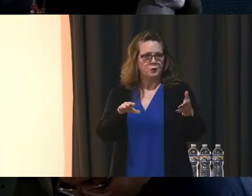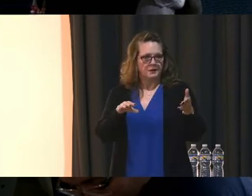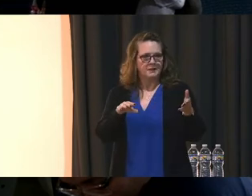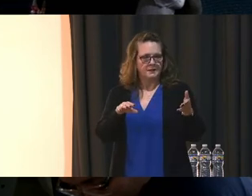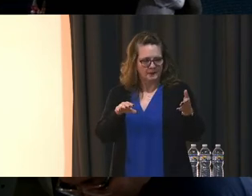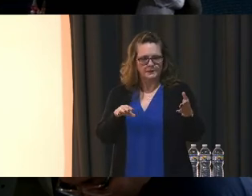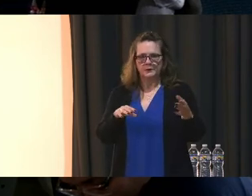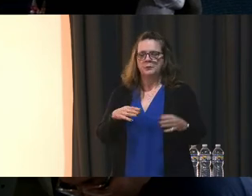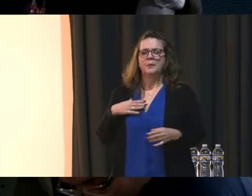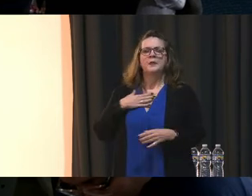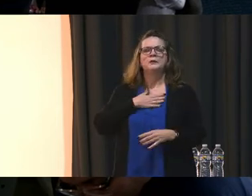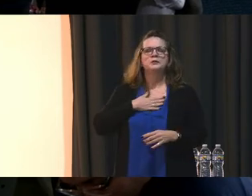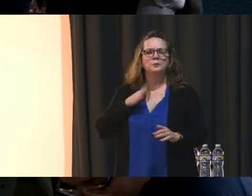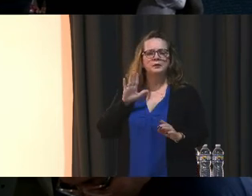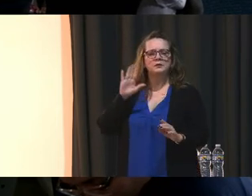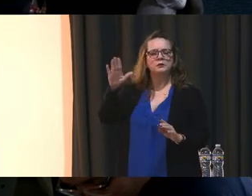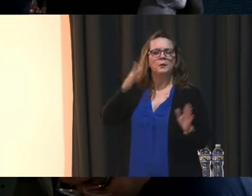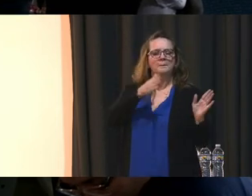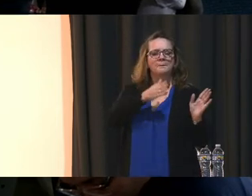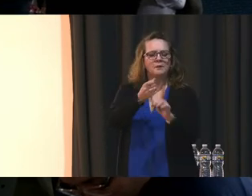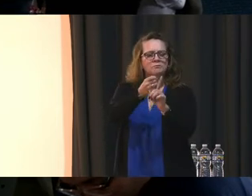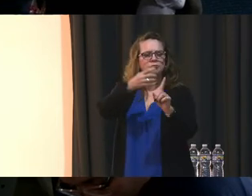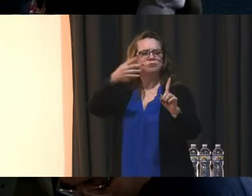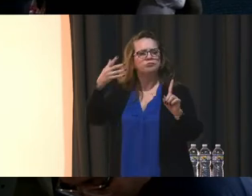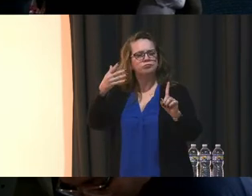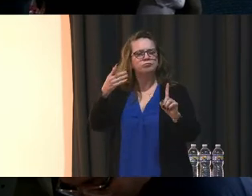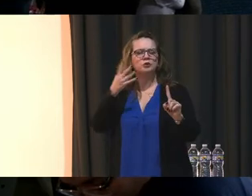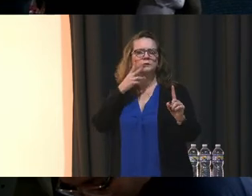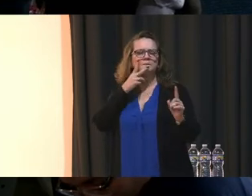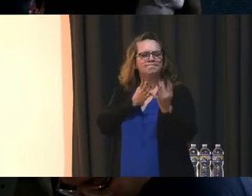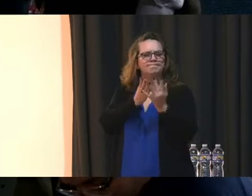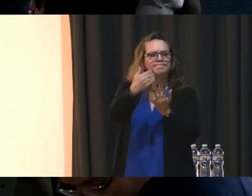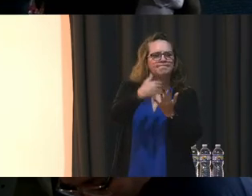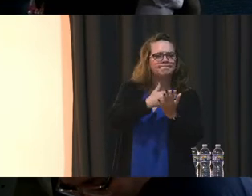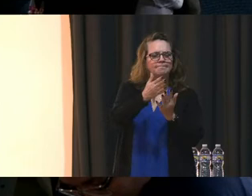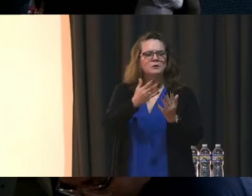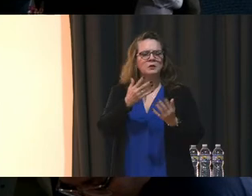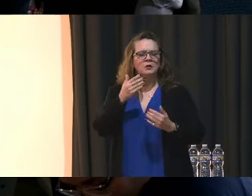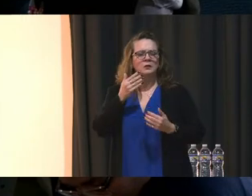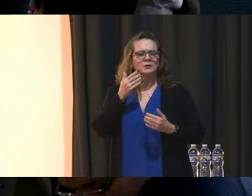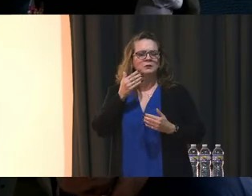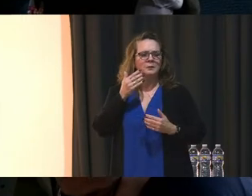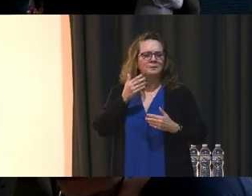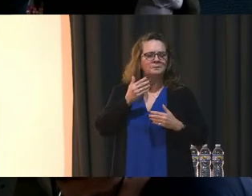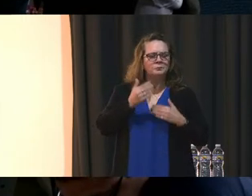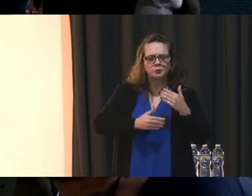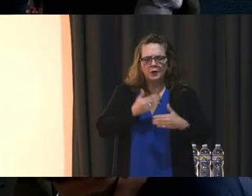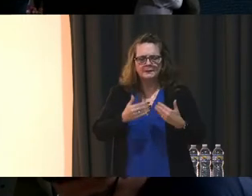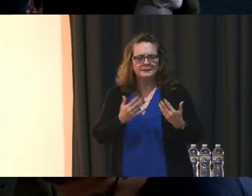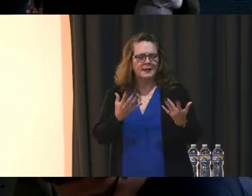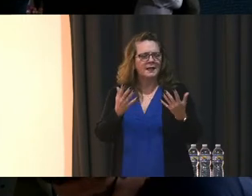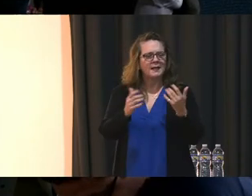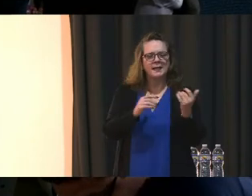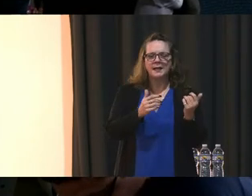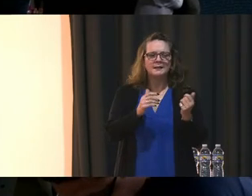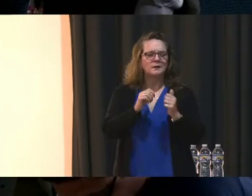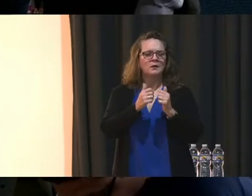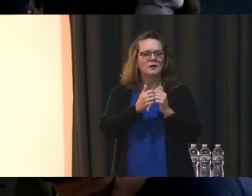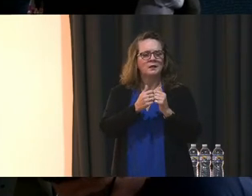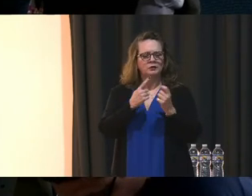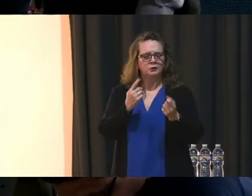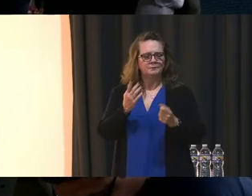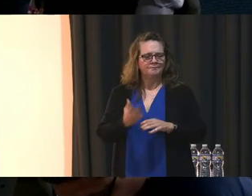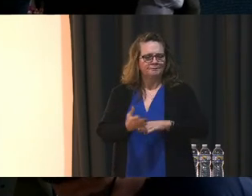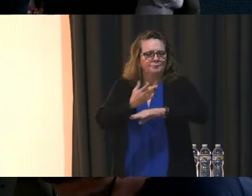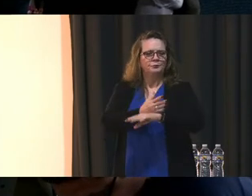expound upon your plan to ensure for transparency in the bargaining process As well as plans to adequately bolster the